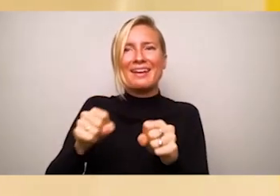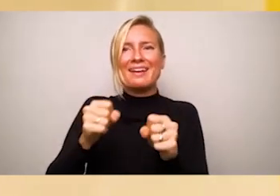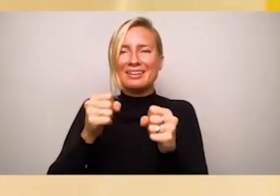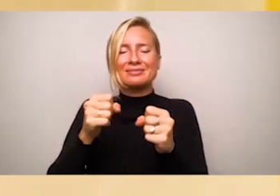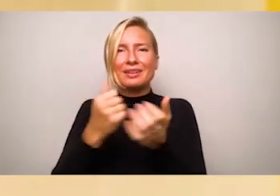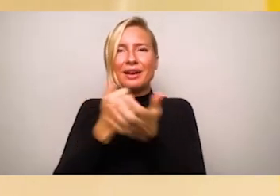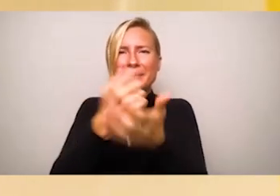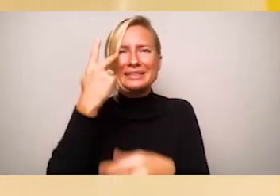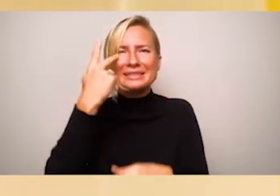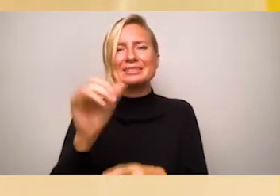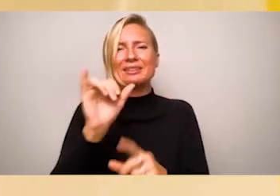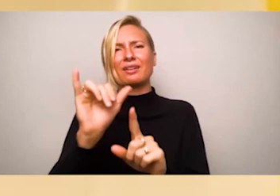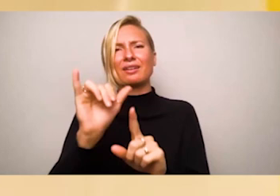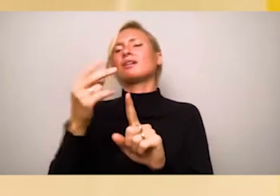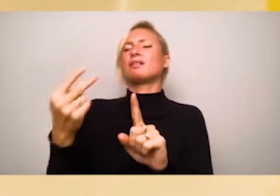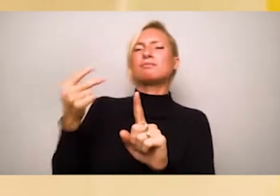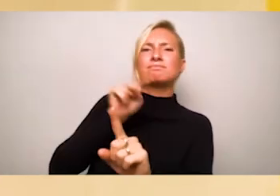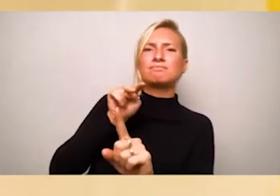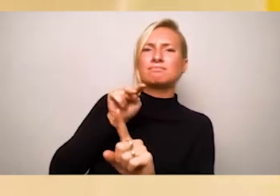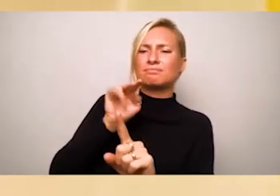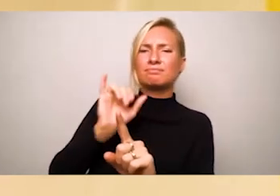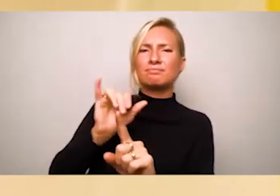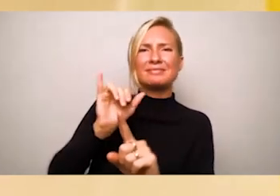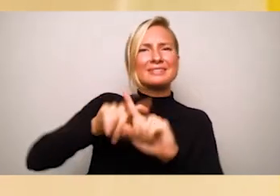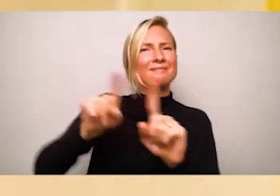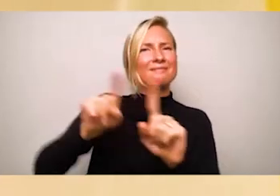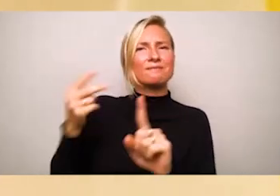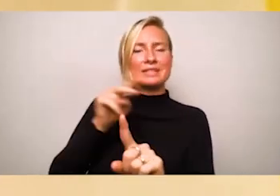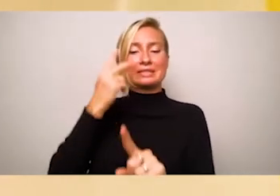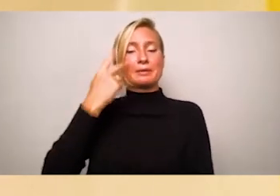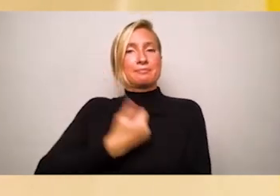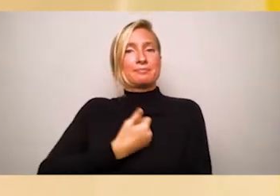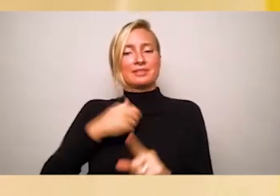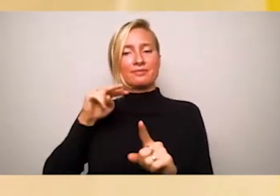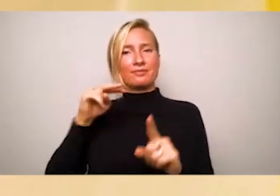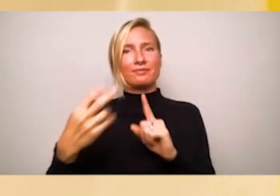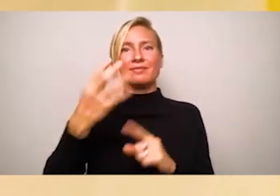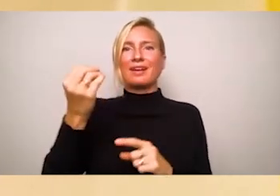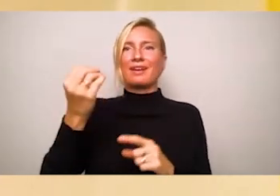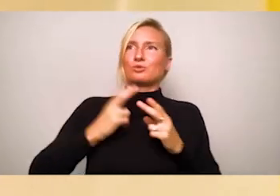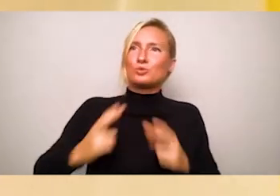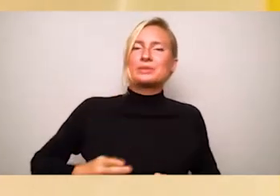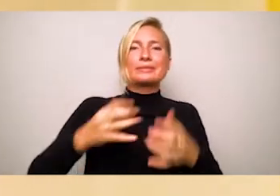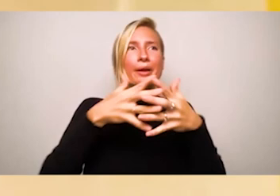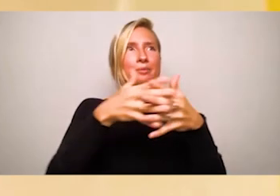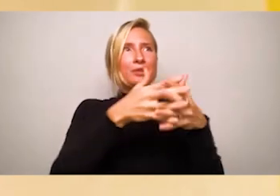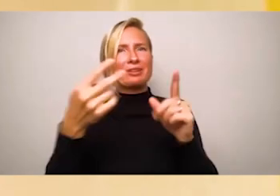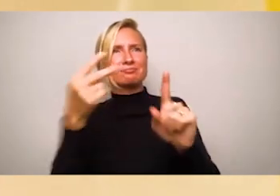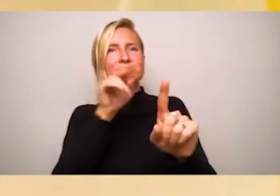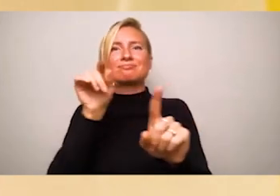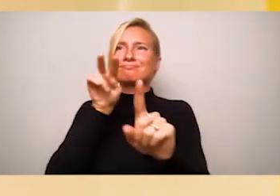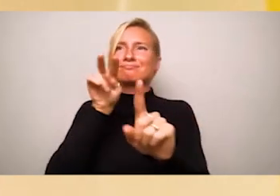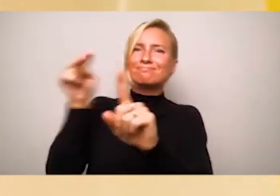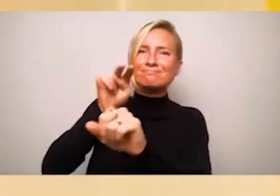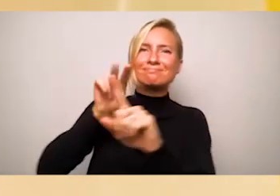as Americans and as humans. And quite frankly, I can't think of anything